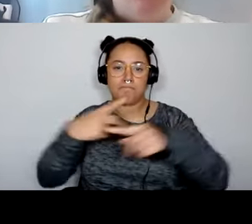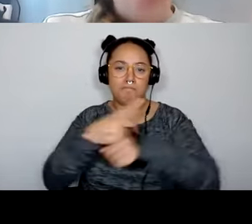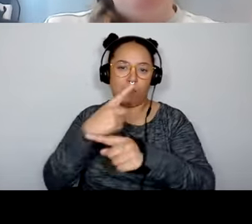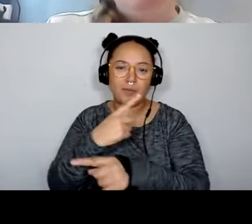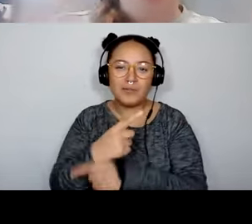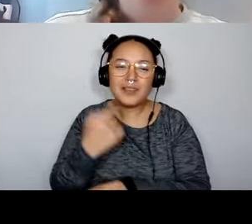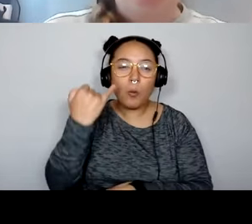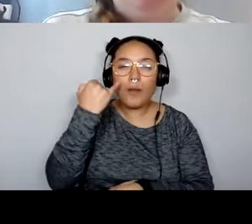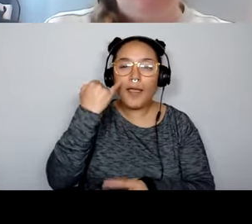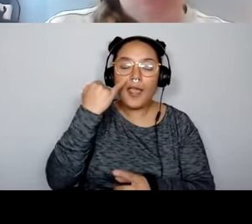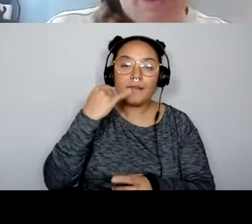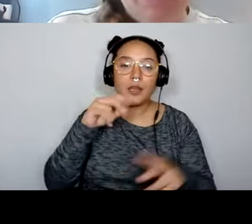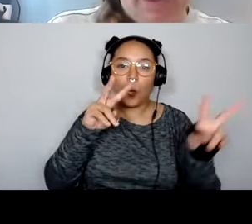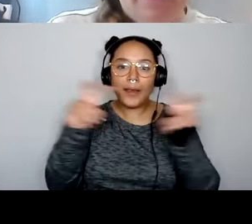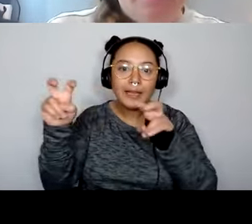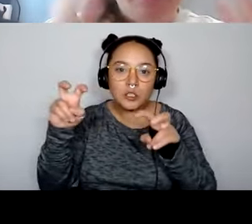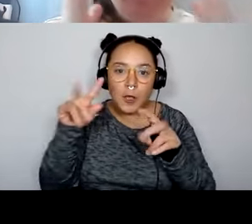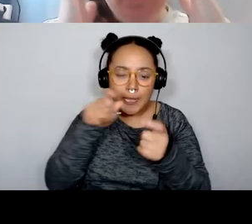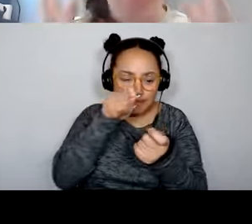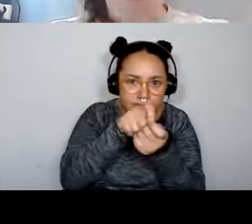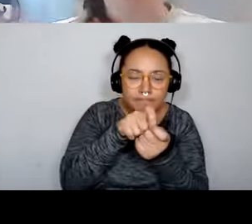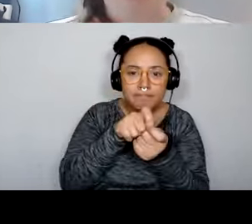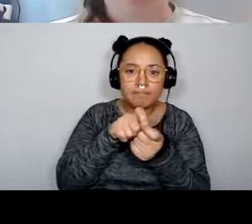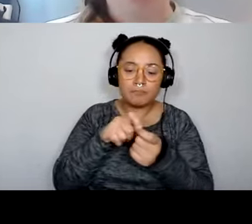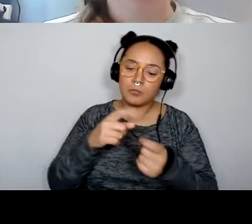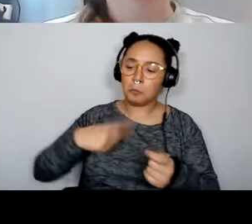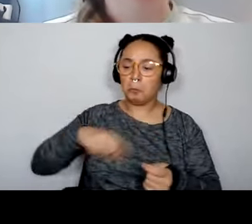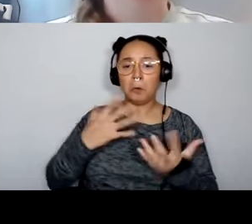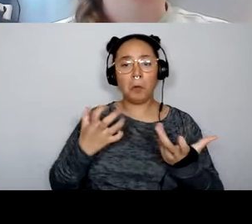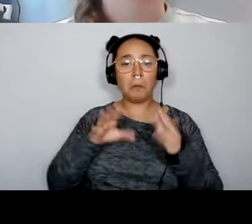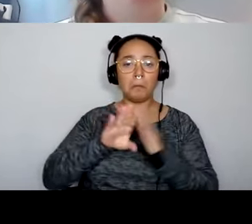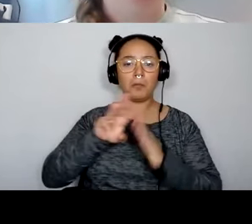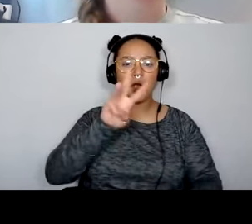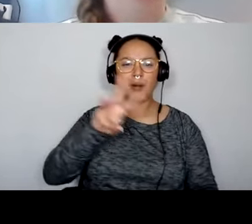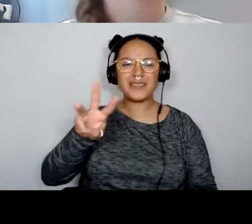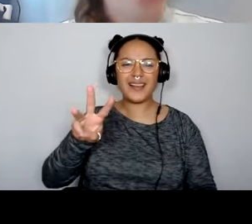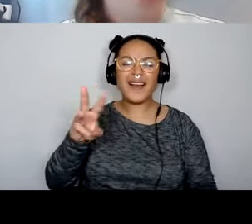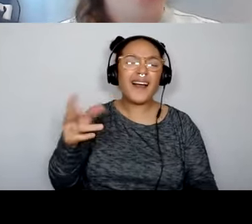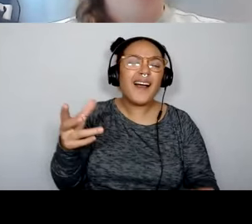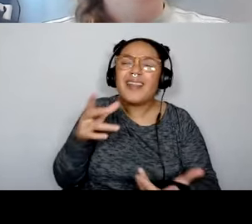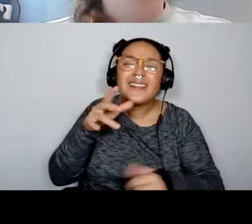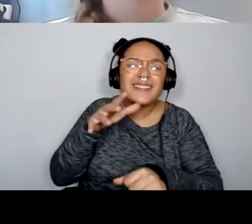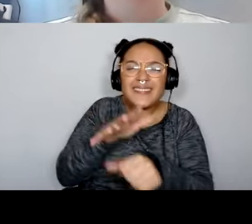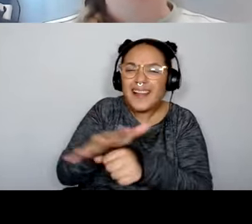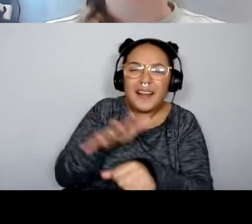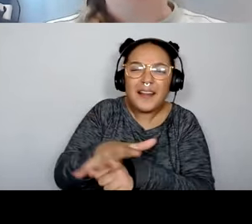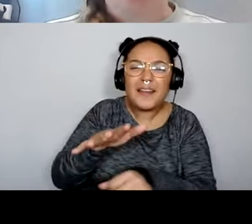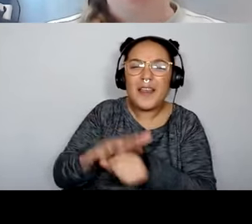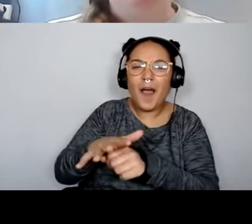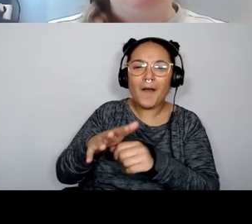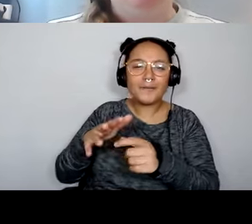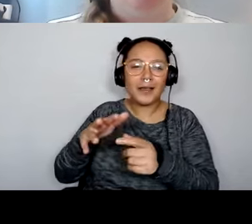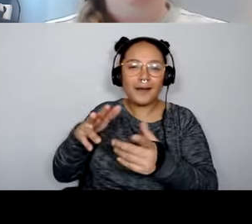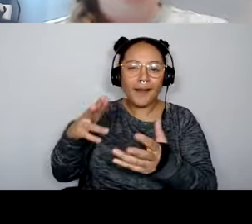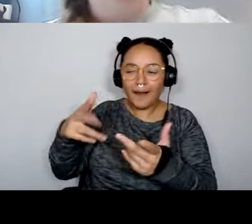narrow, like we want to build the website, isn't going to allow the students enough space to explore and think about what the